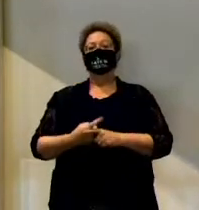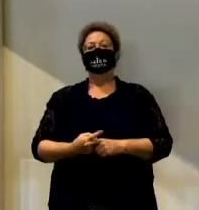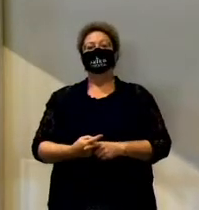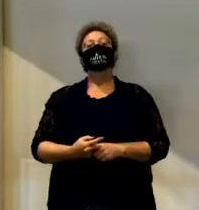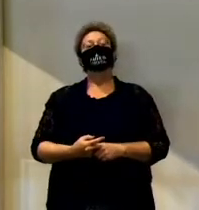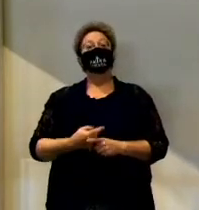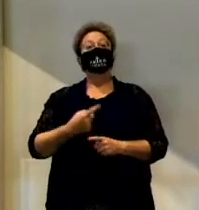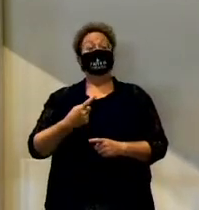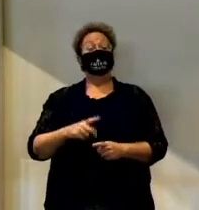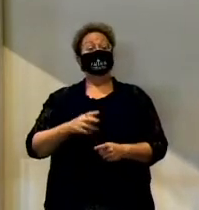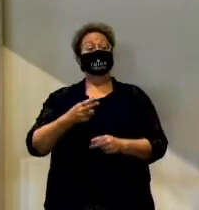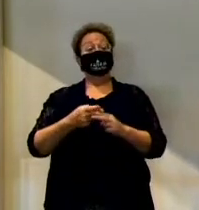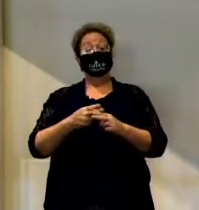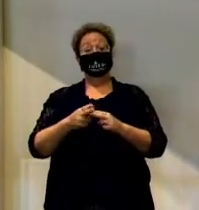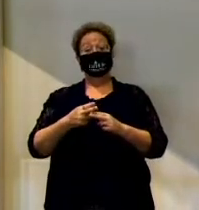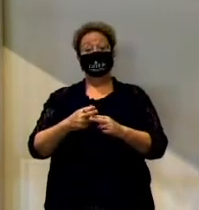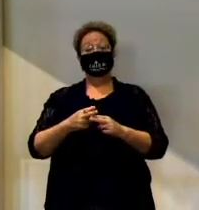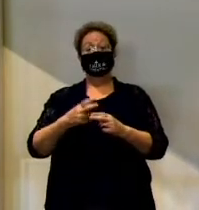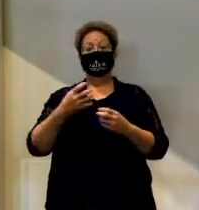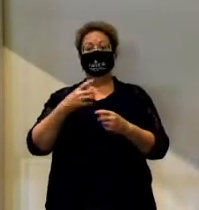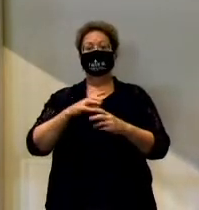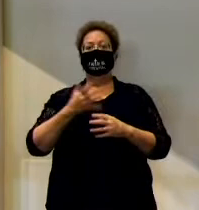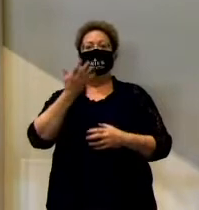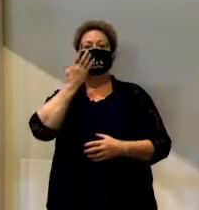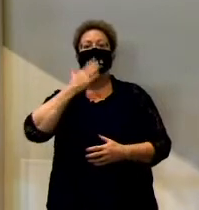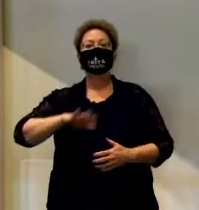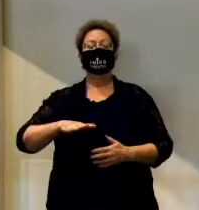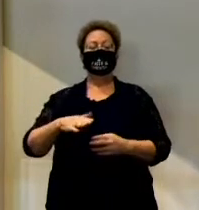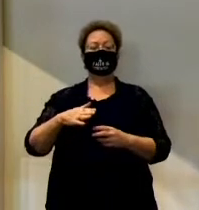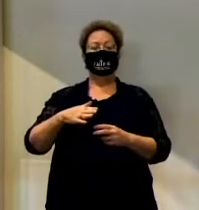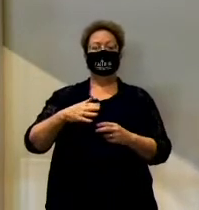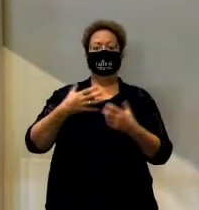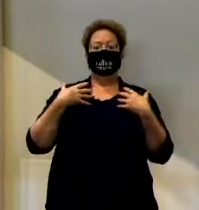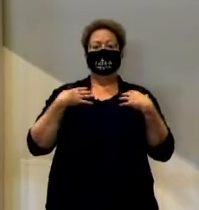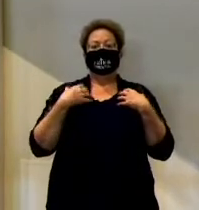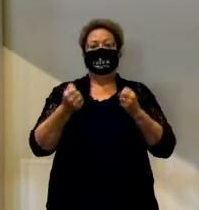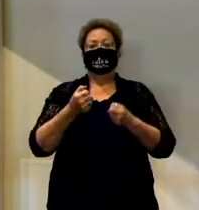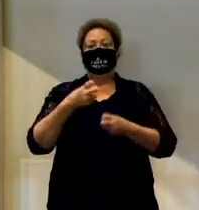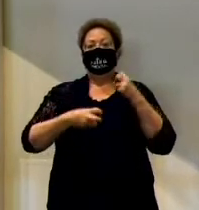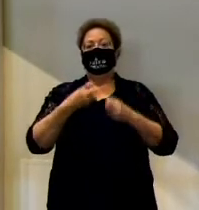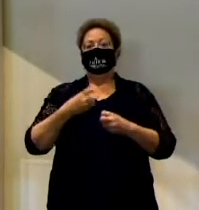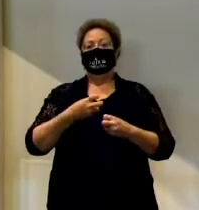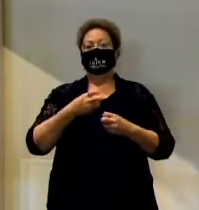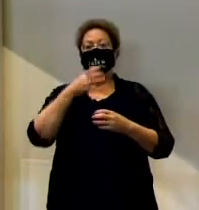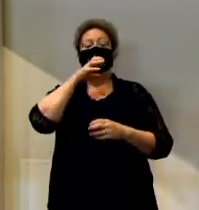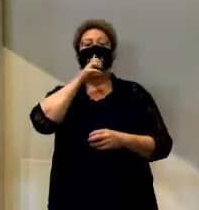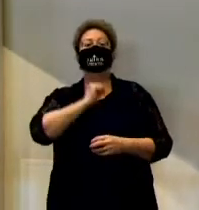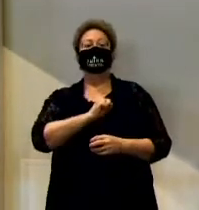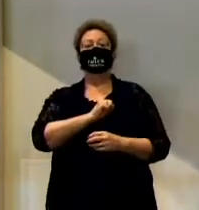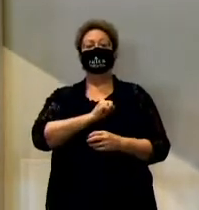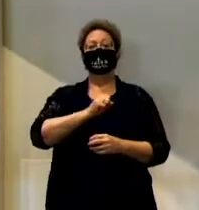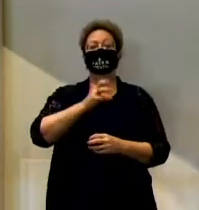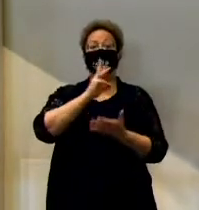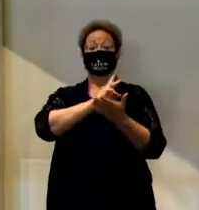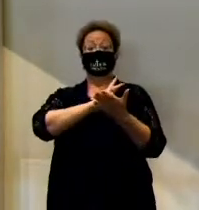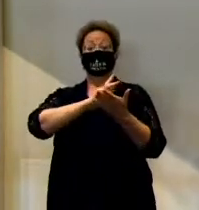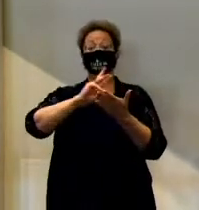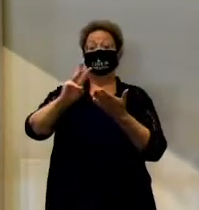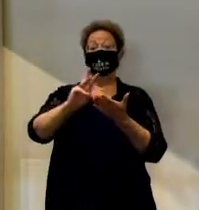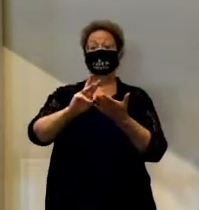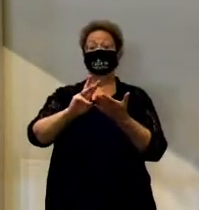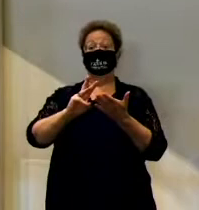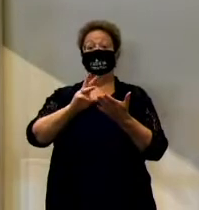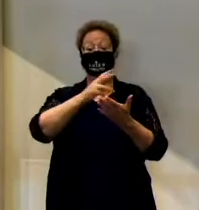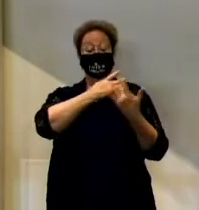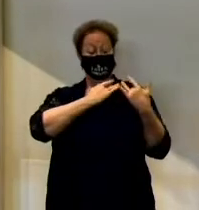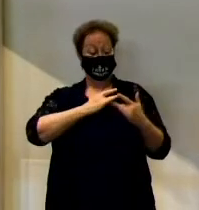take long to realize Lisa had some real serious health issues. In fact, at six weeks old, she had open-heart surgery, and then after that,